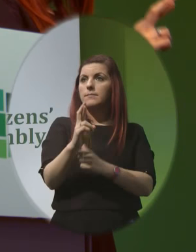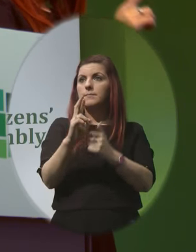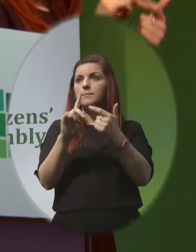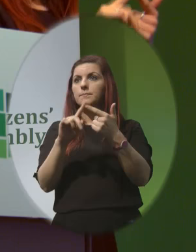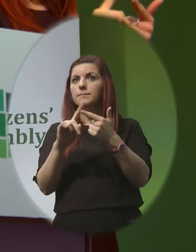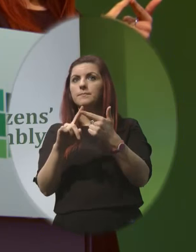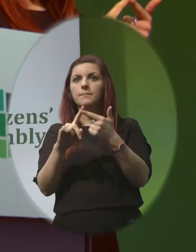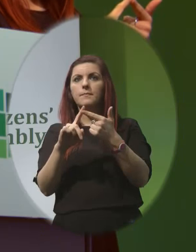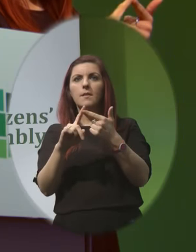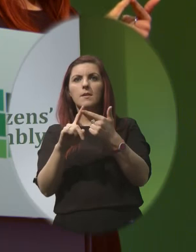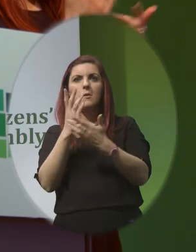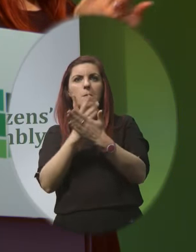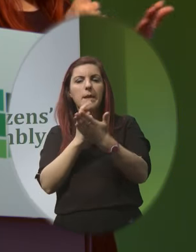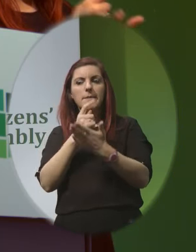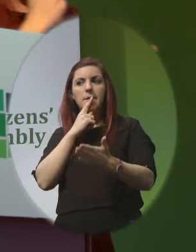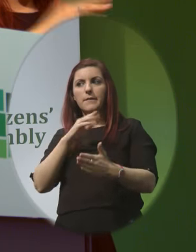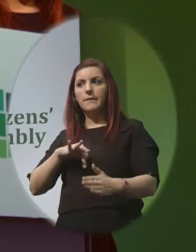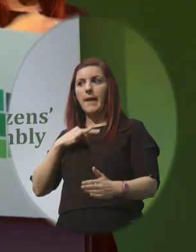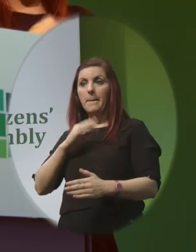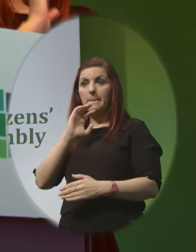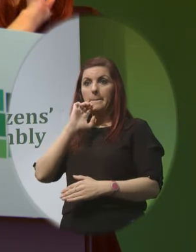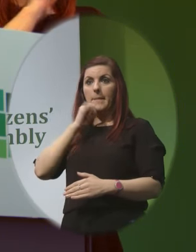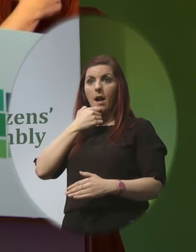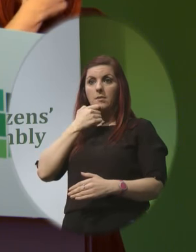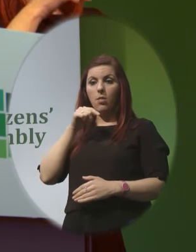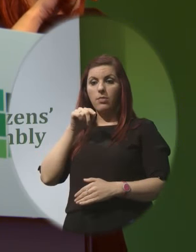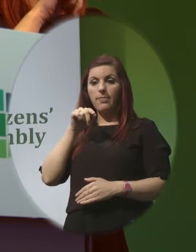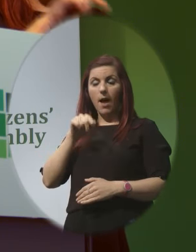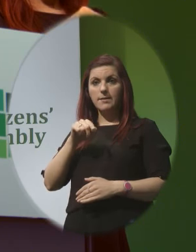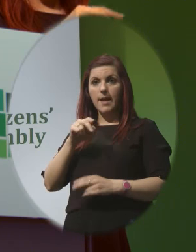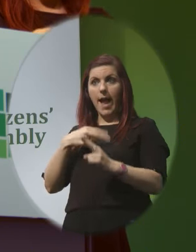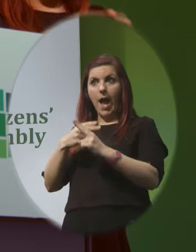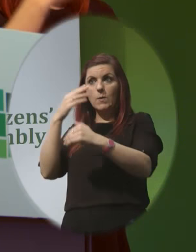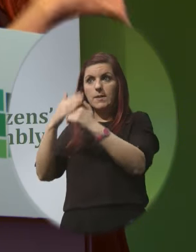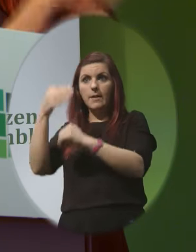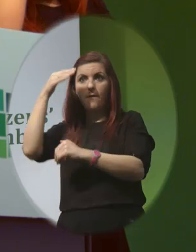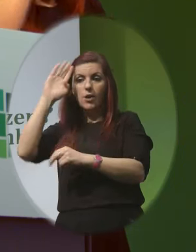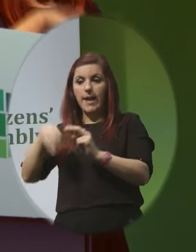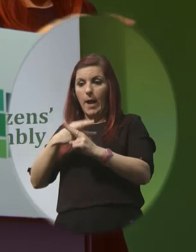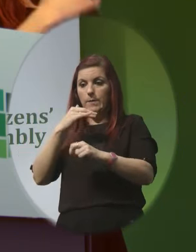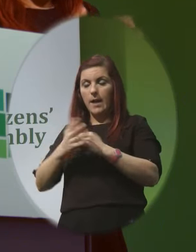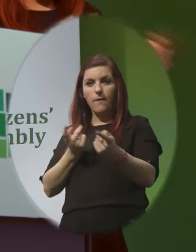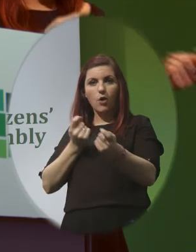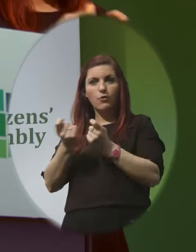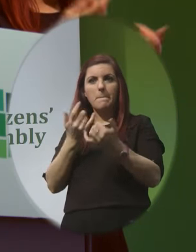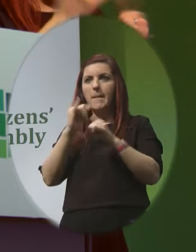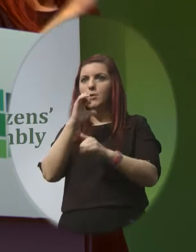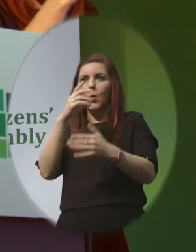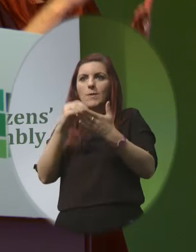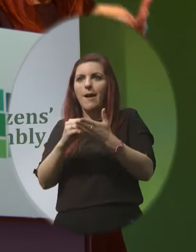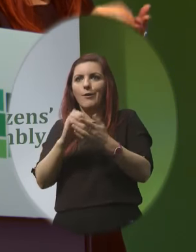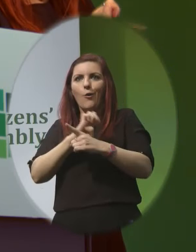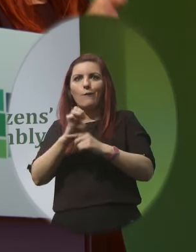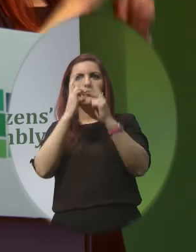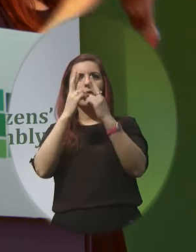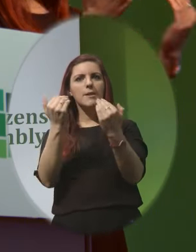and secondly they will feel that because those services are outside of our state and outside of our control that they may not have sufficient information about